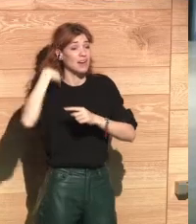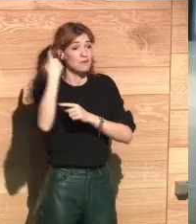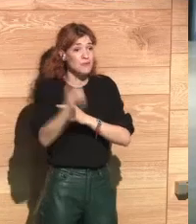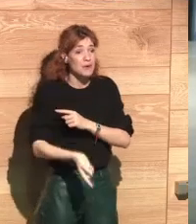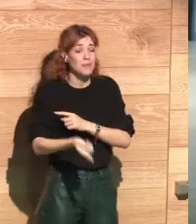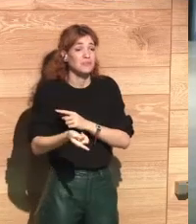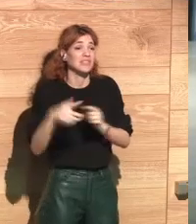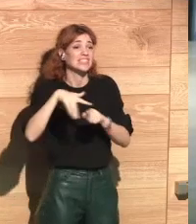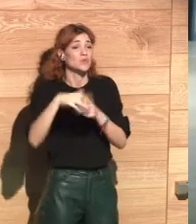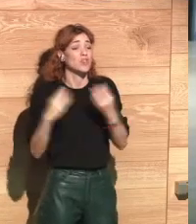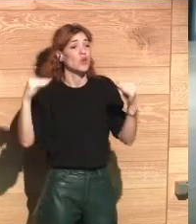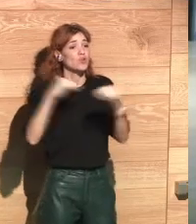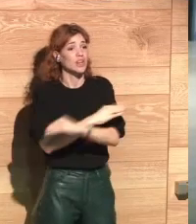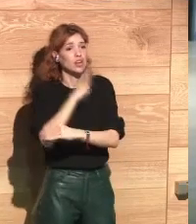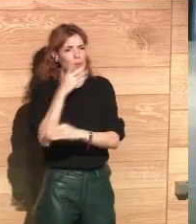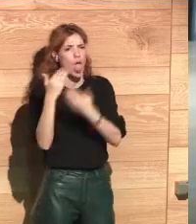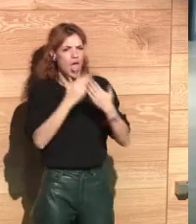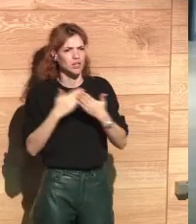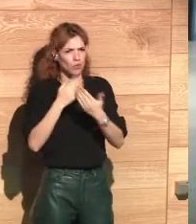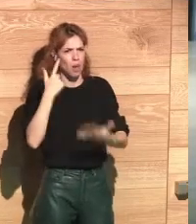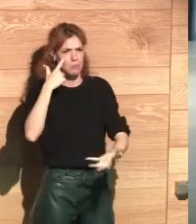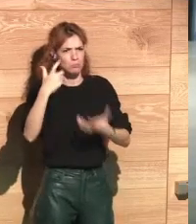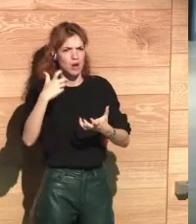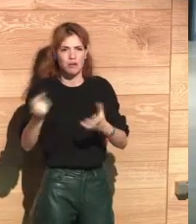receive an indemnisation.